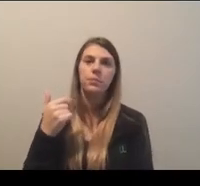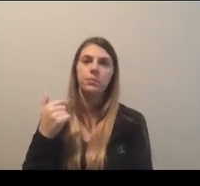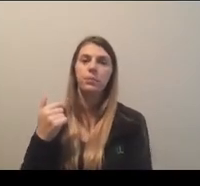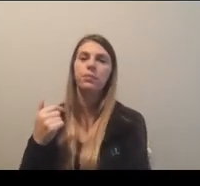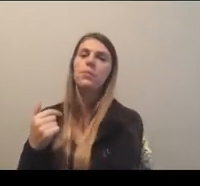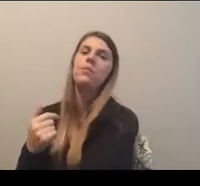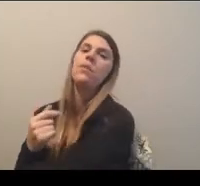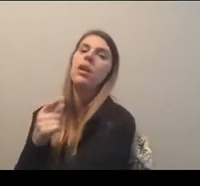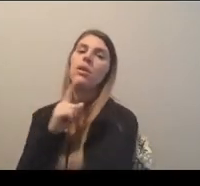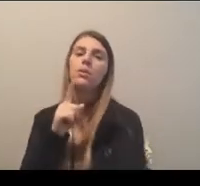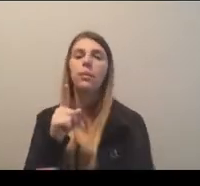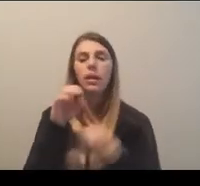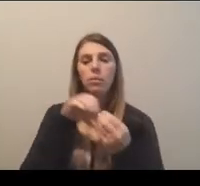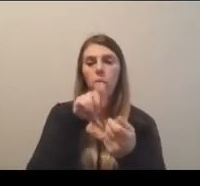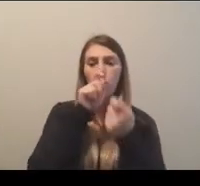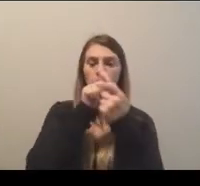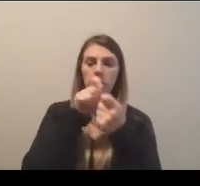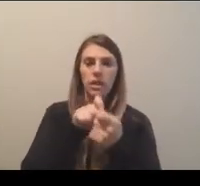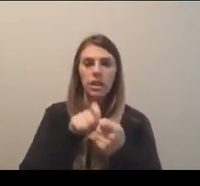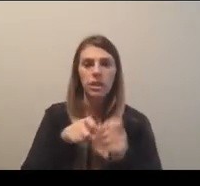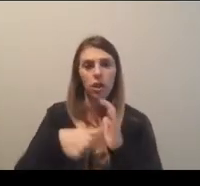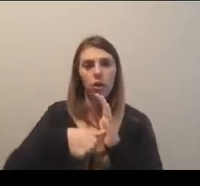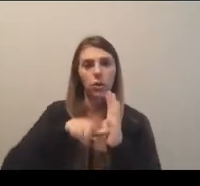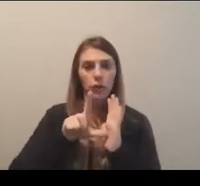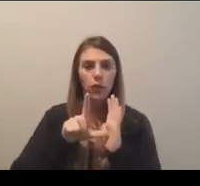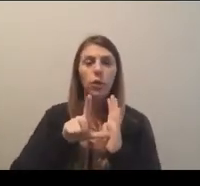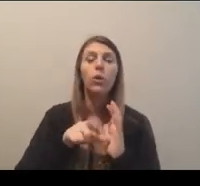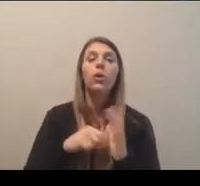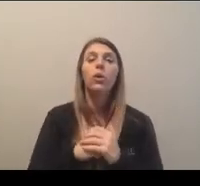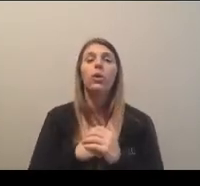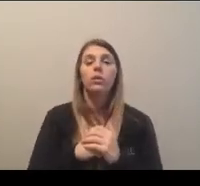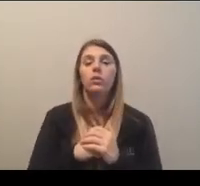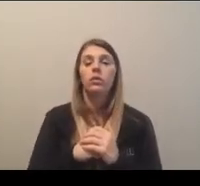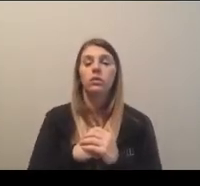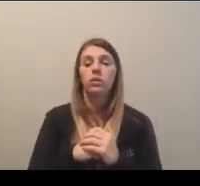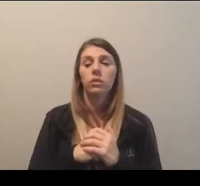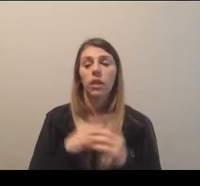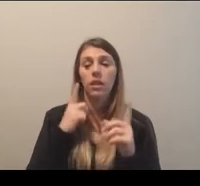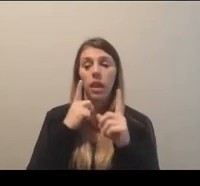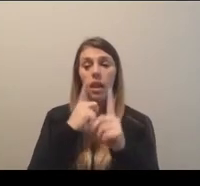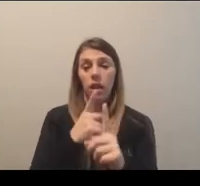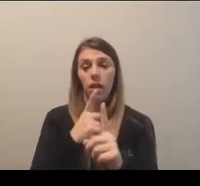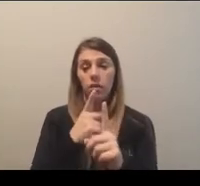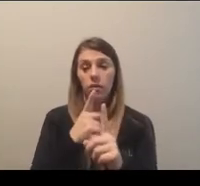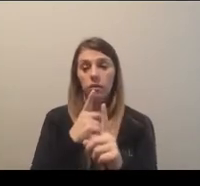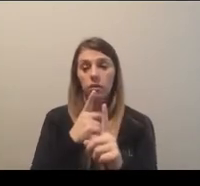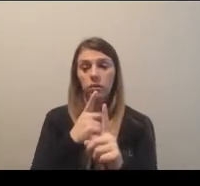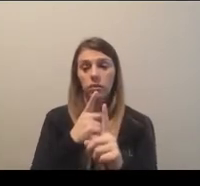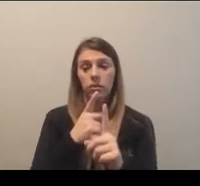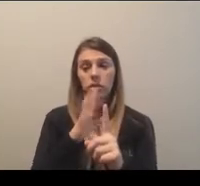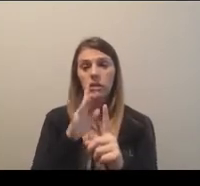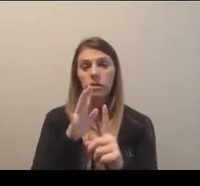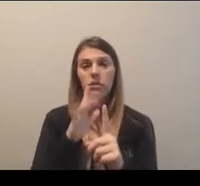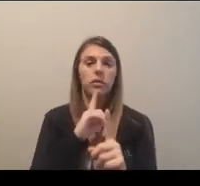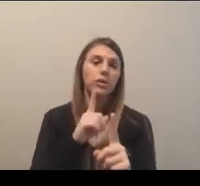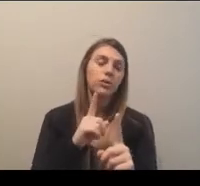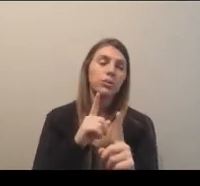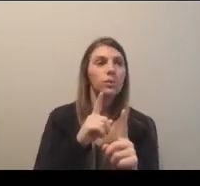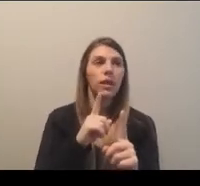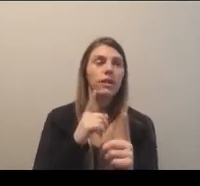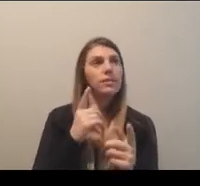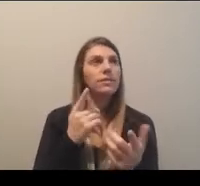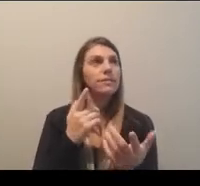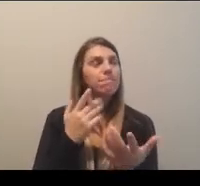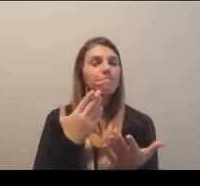very detailed review as well, really the outcome of this is to validate